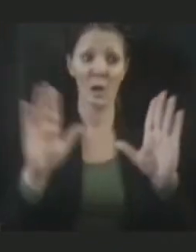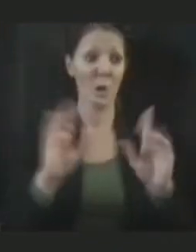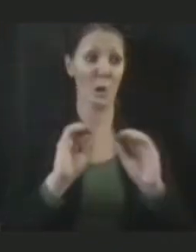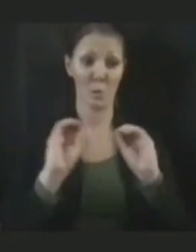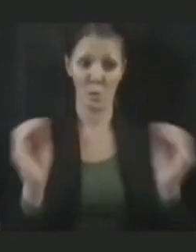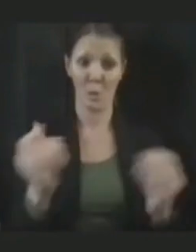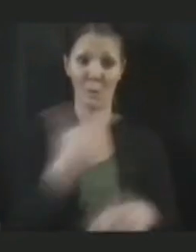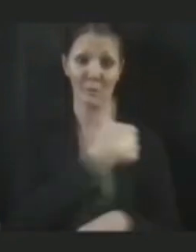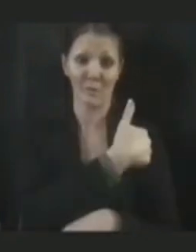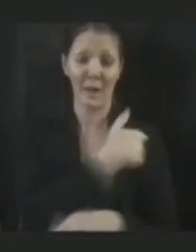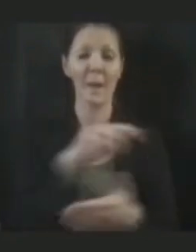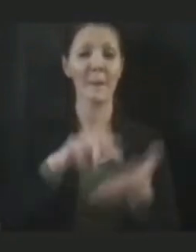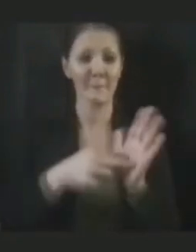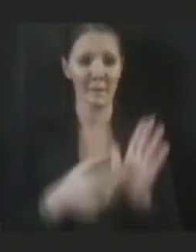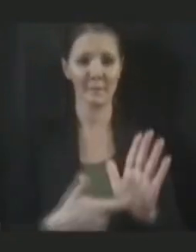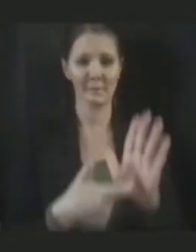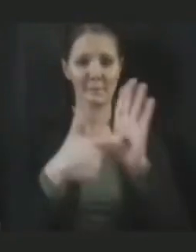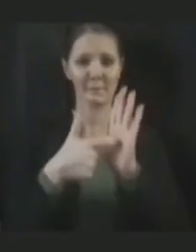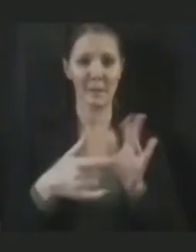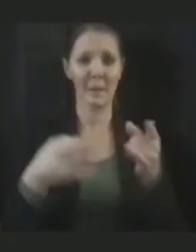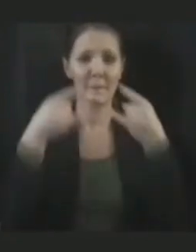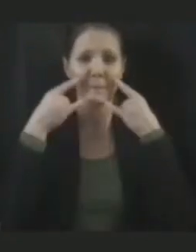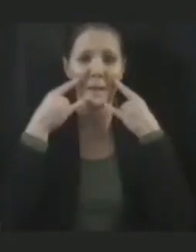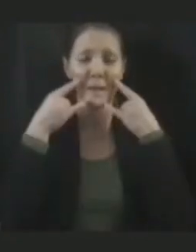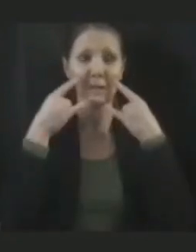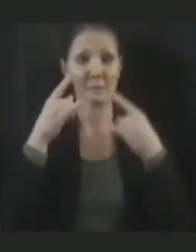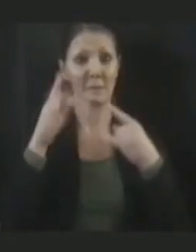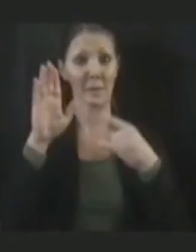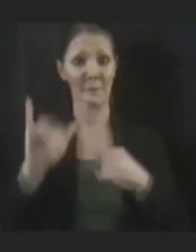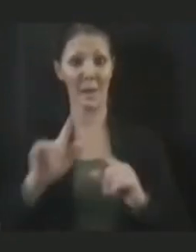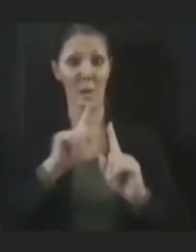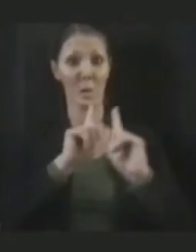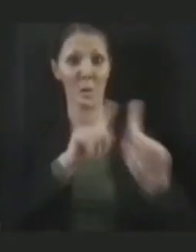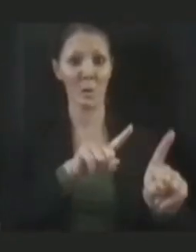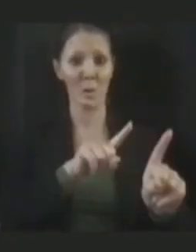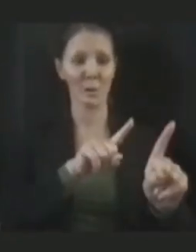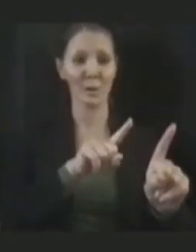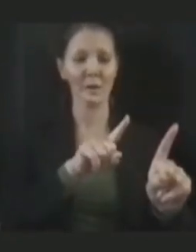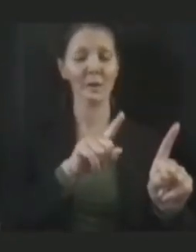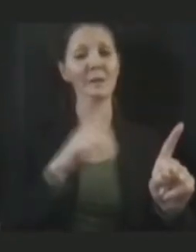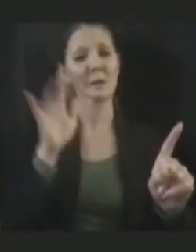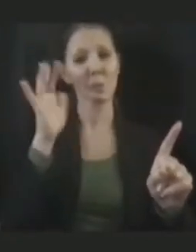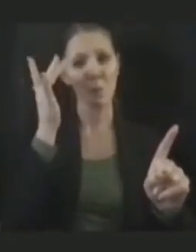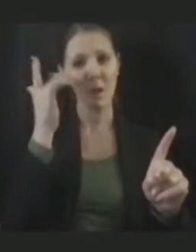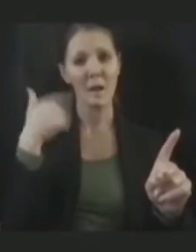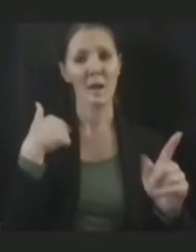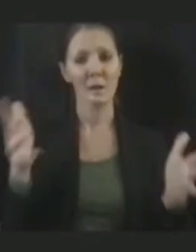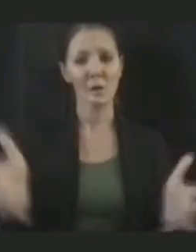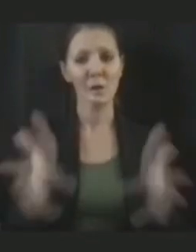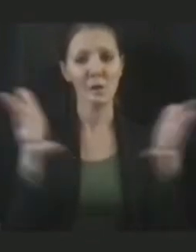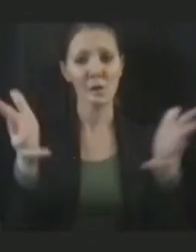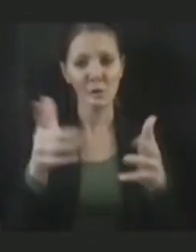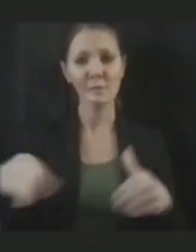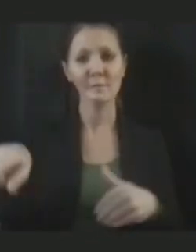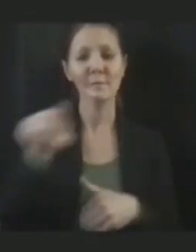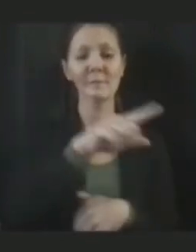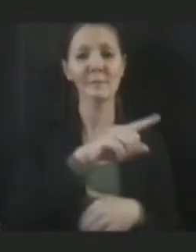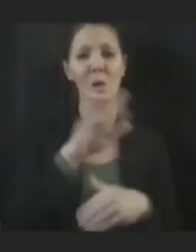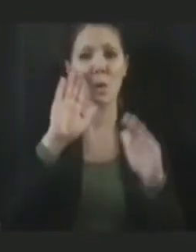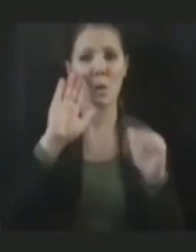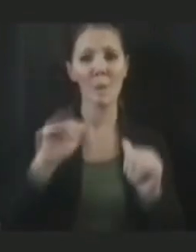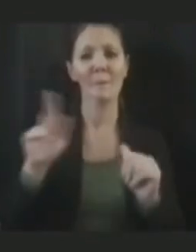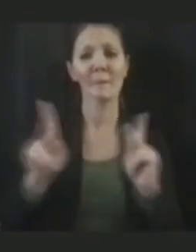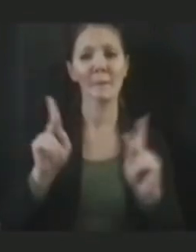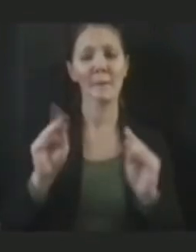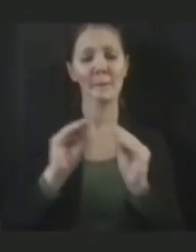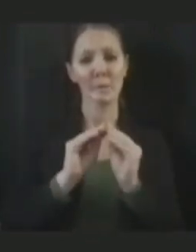mask and that's by order. I'd like to ask our partners there to be a little more diligent in